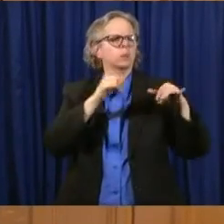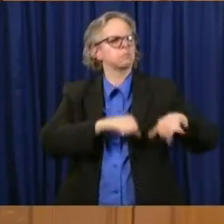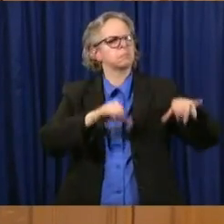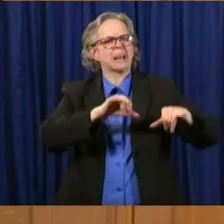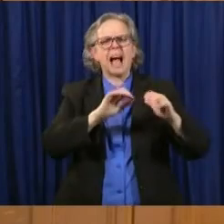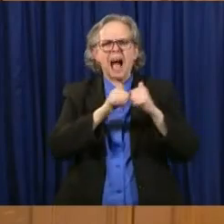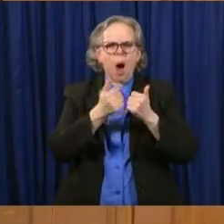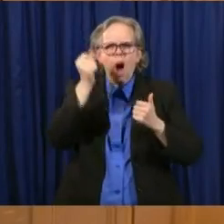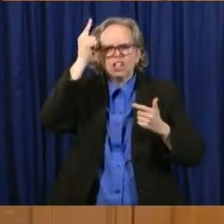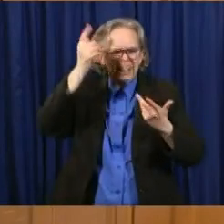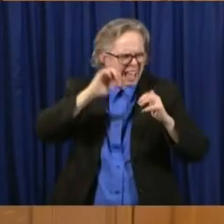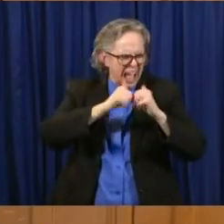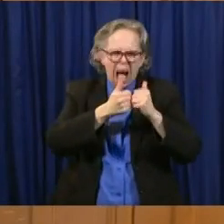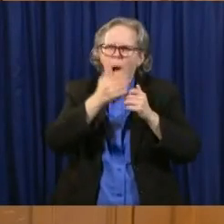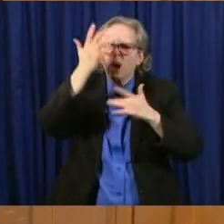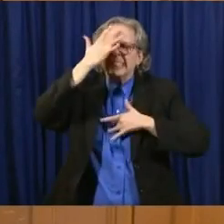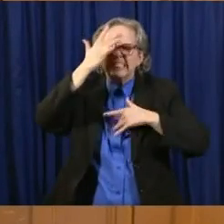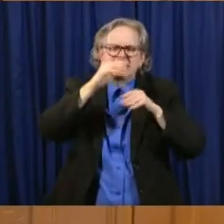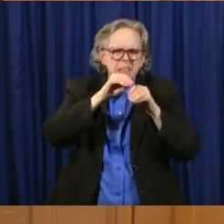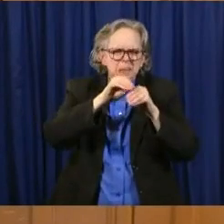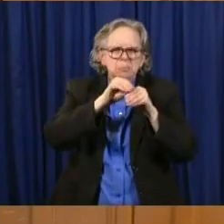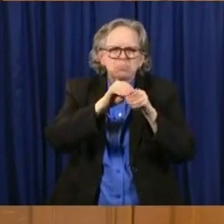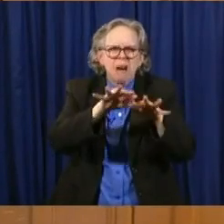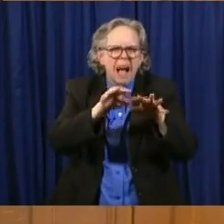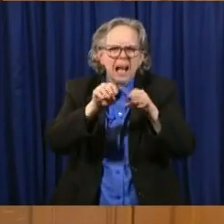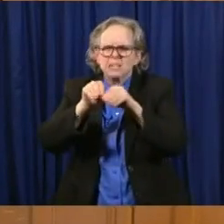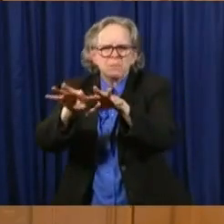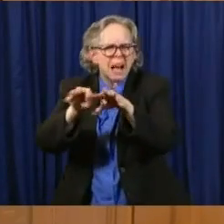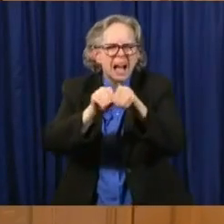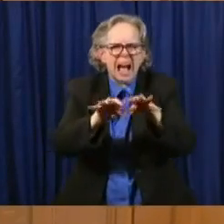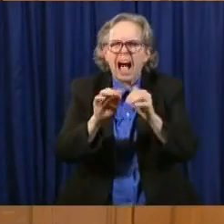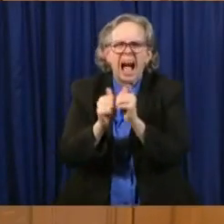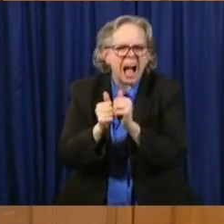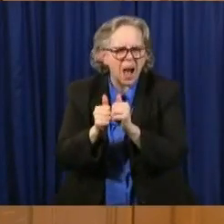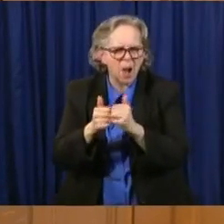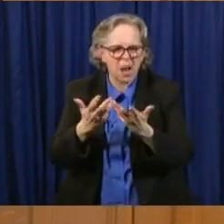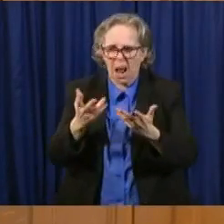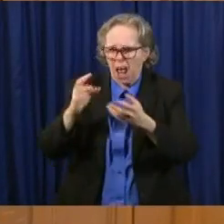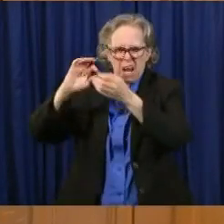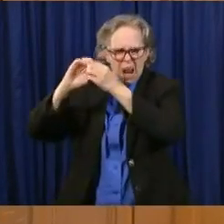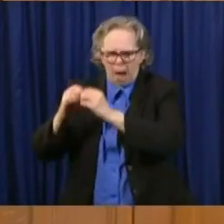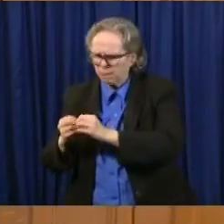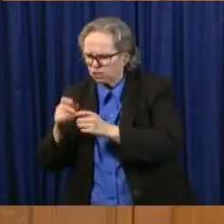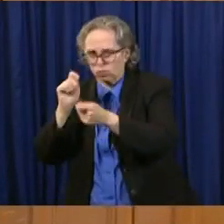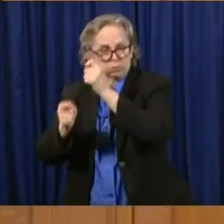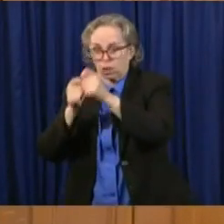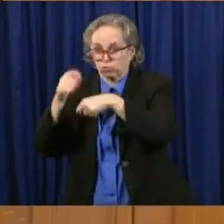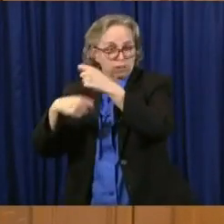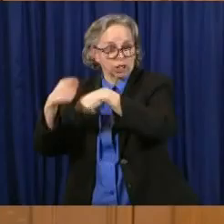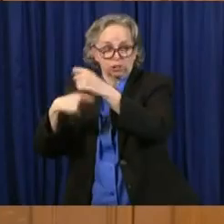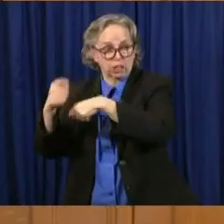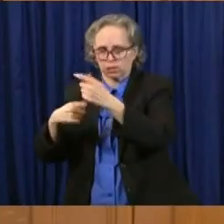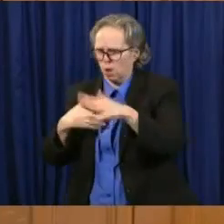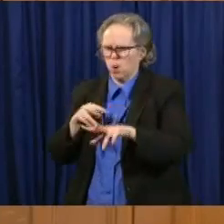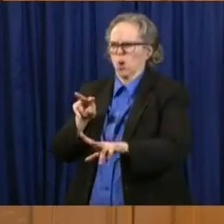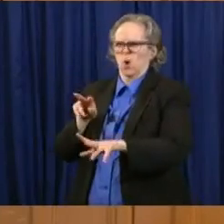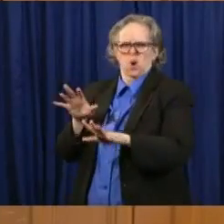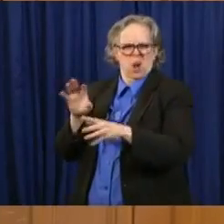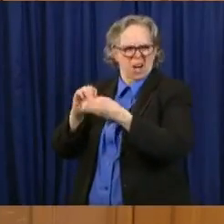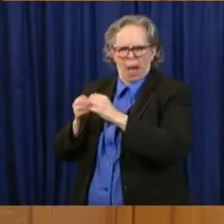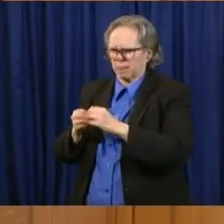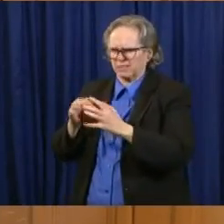Um, but, um, we are in something that has numbers and changes that are larger than anything we've experienced before.